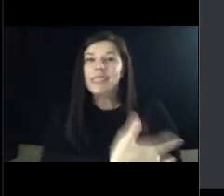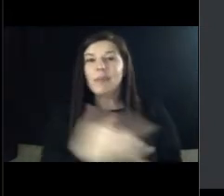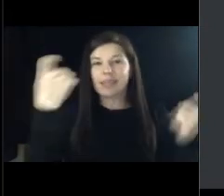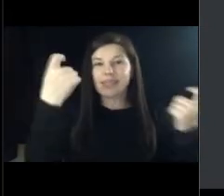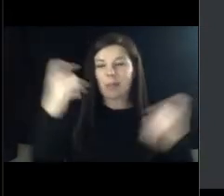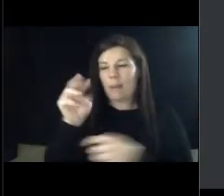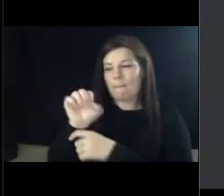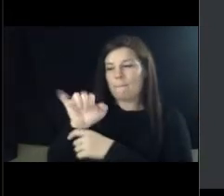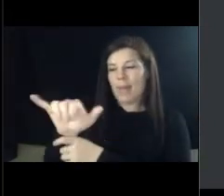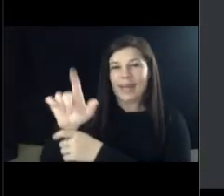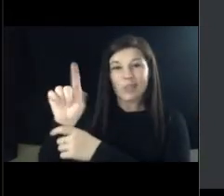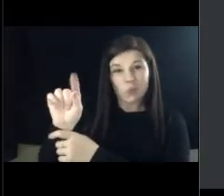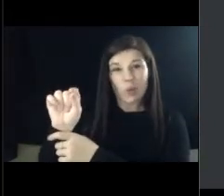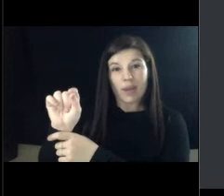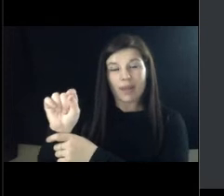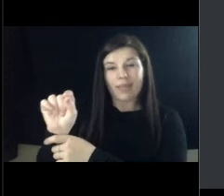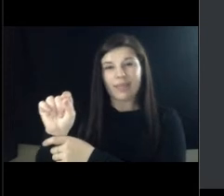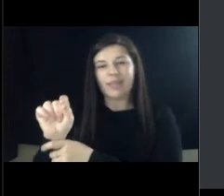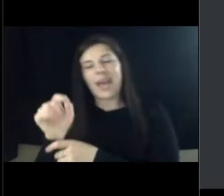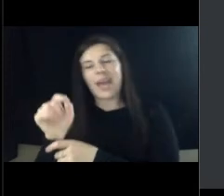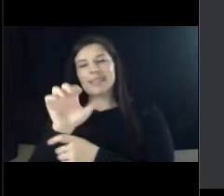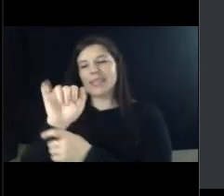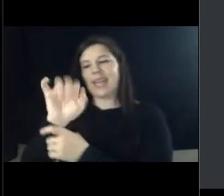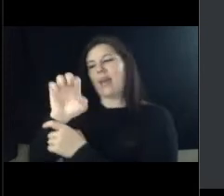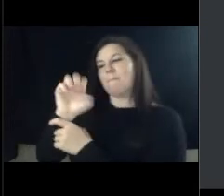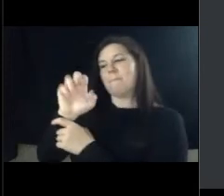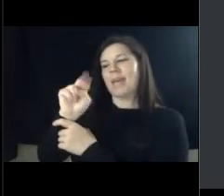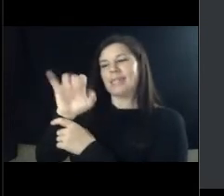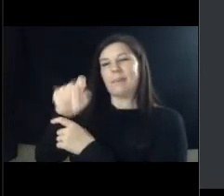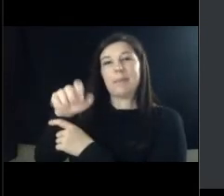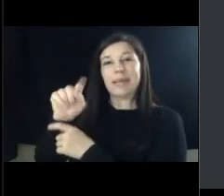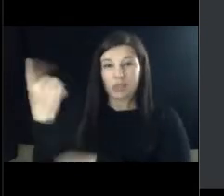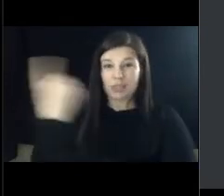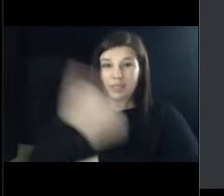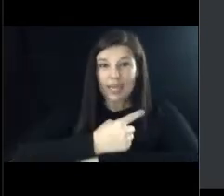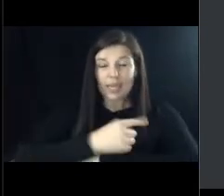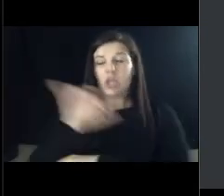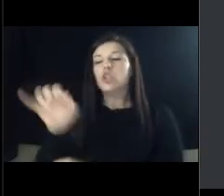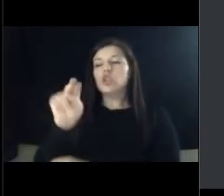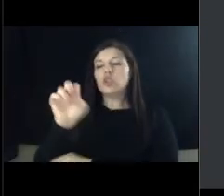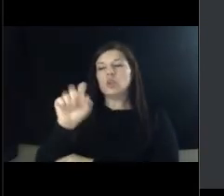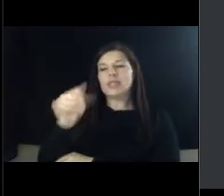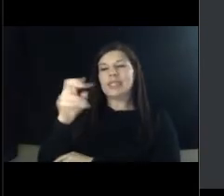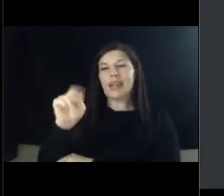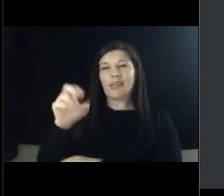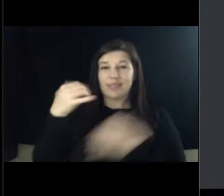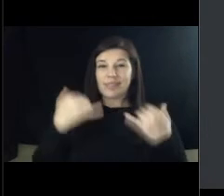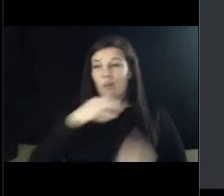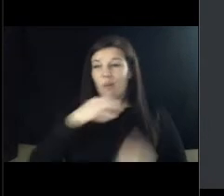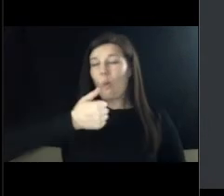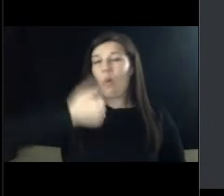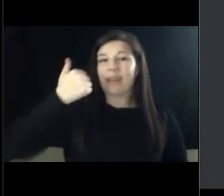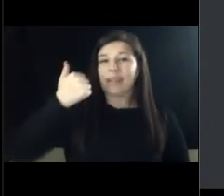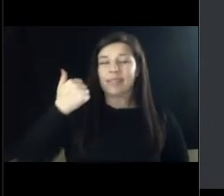and whereas juneteenth is the oldest nationally recognized celebration commemorating the